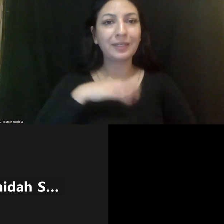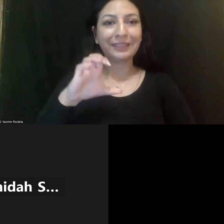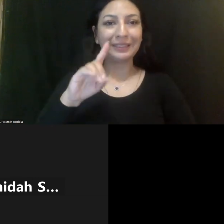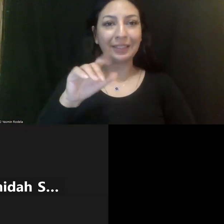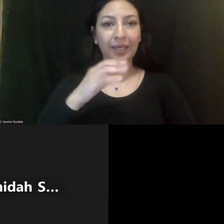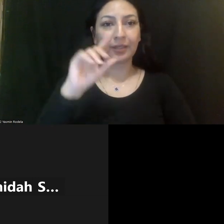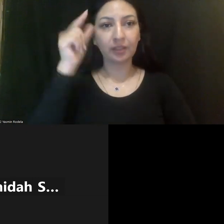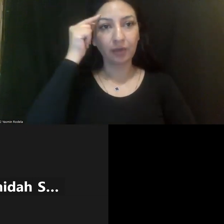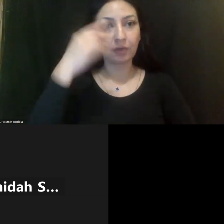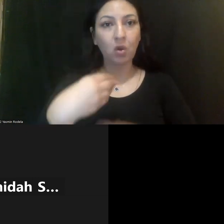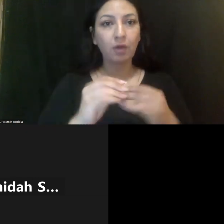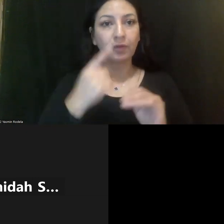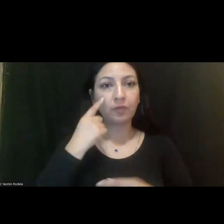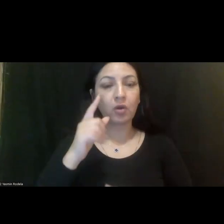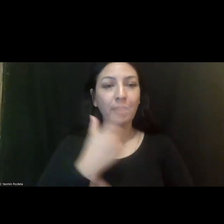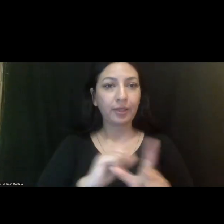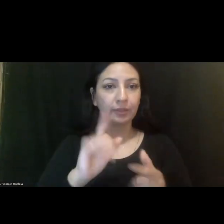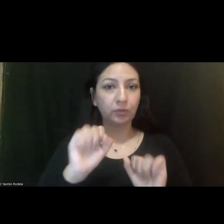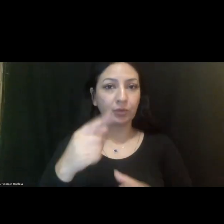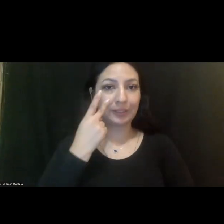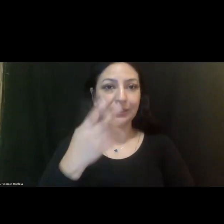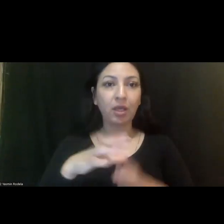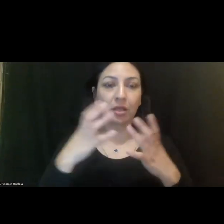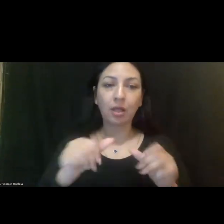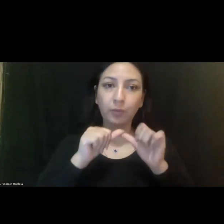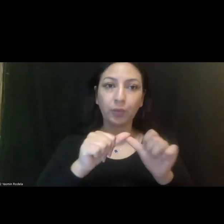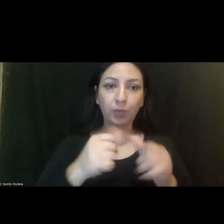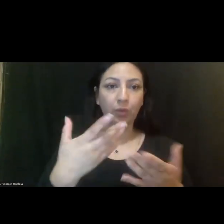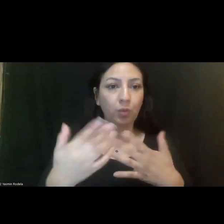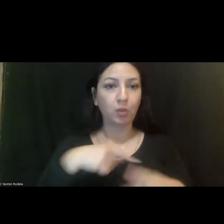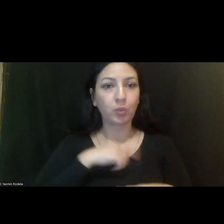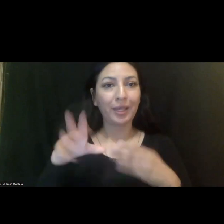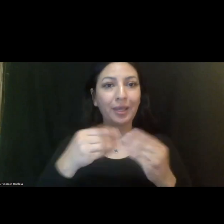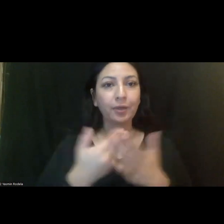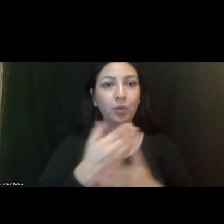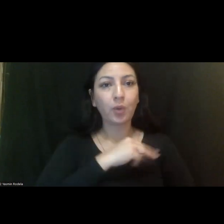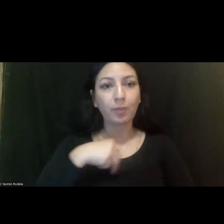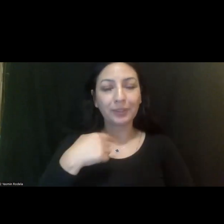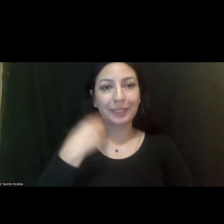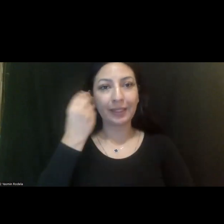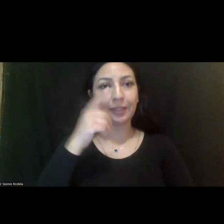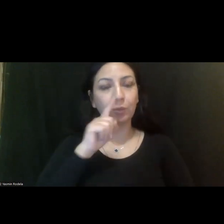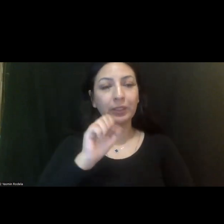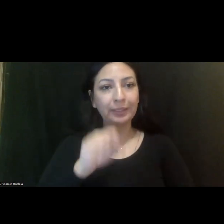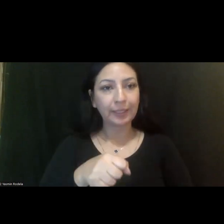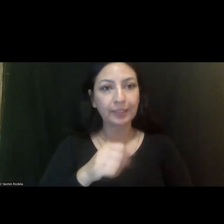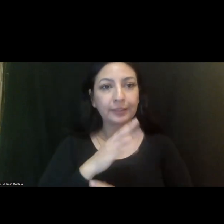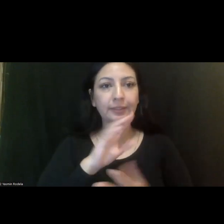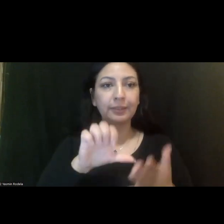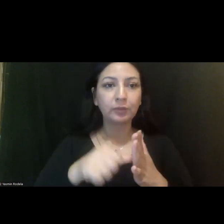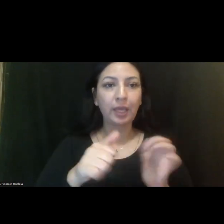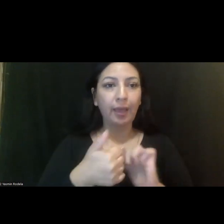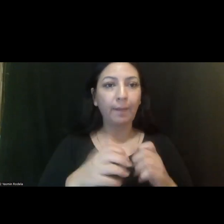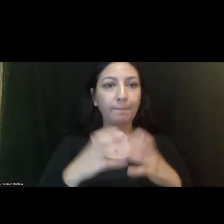As you can see, a lot of consistency, even as we add new members, which I think speaks to how much